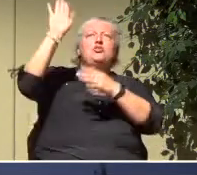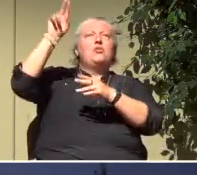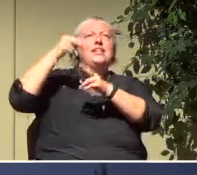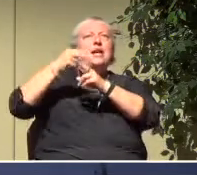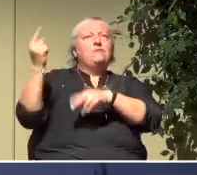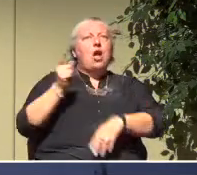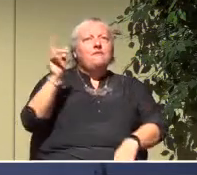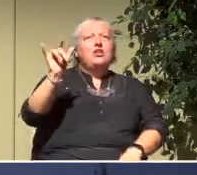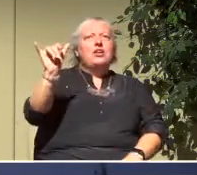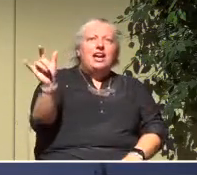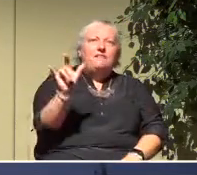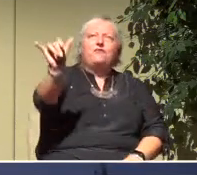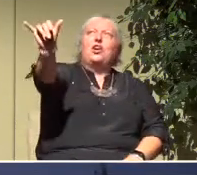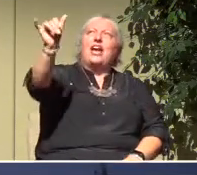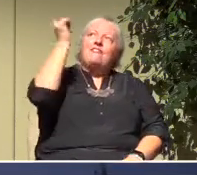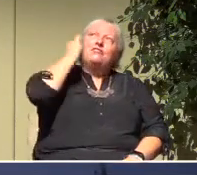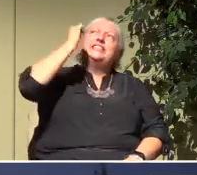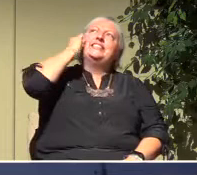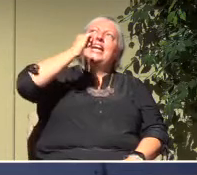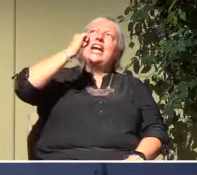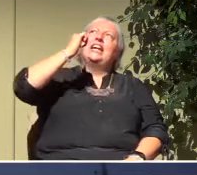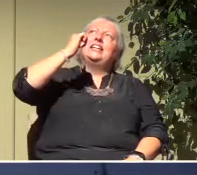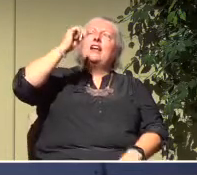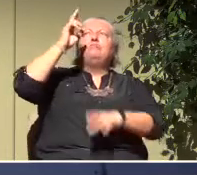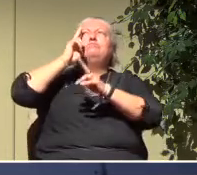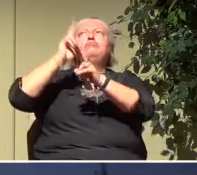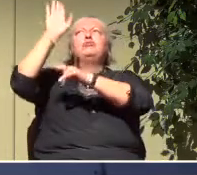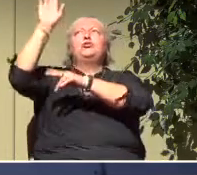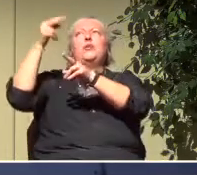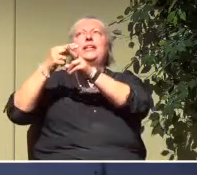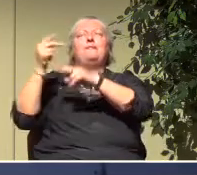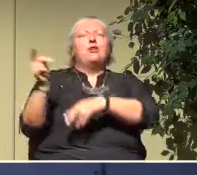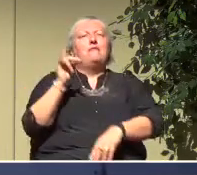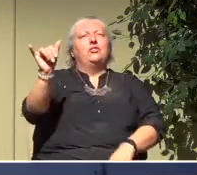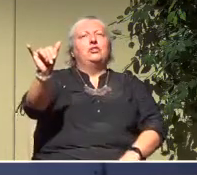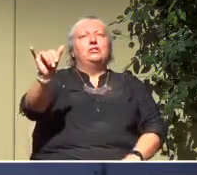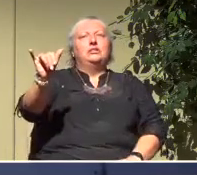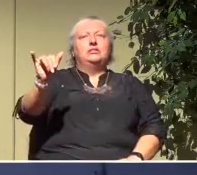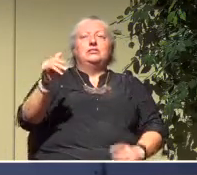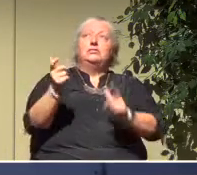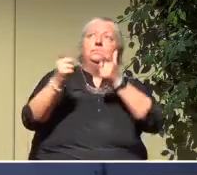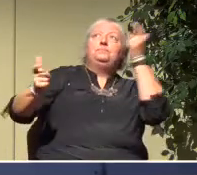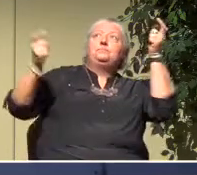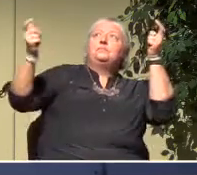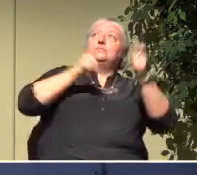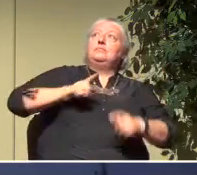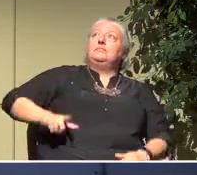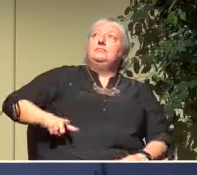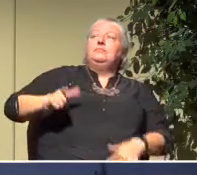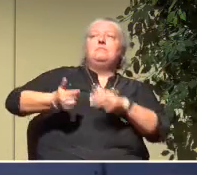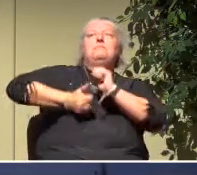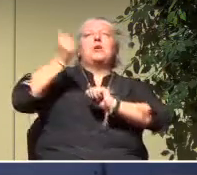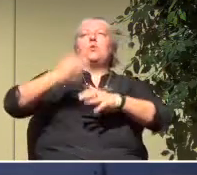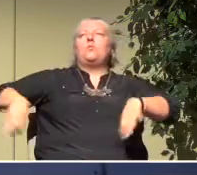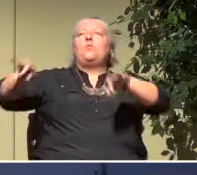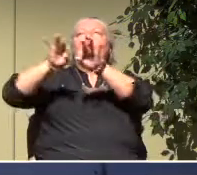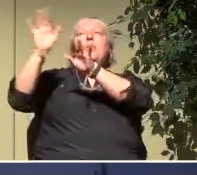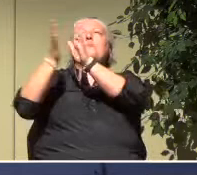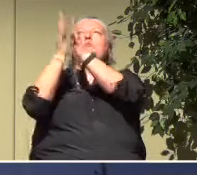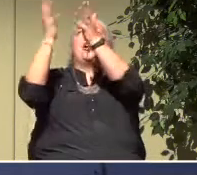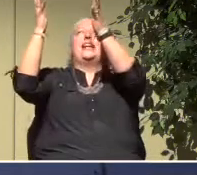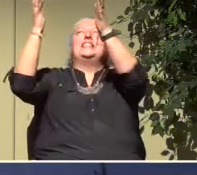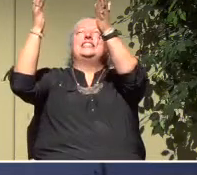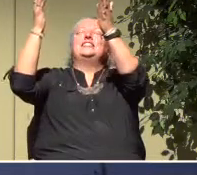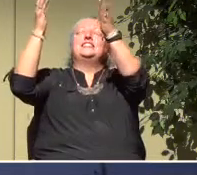I will praise you and extol your name forever and ever. Great is the Lord and most worthy of praise. His